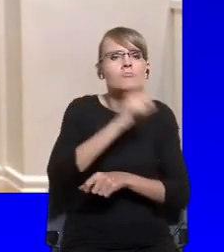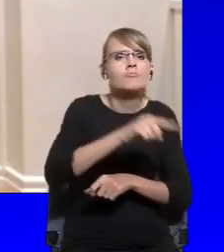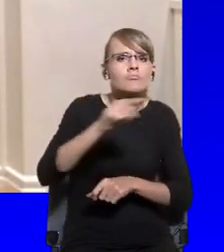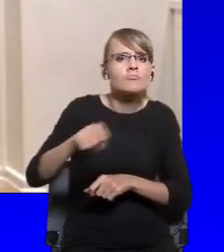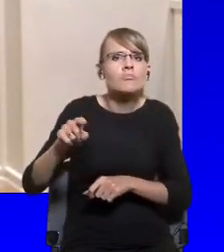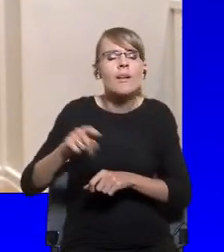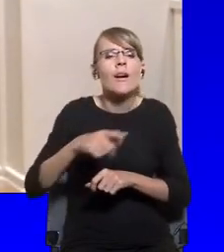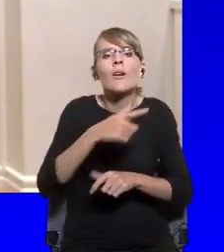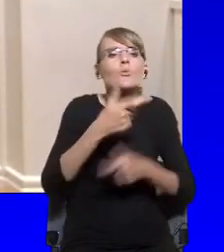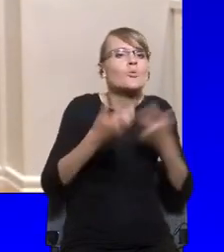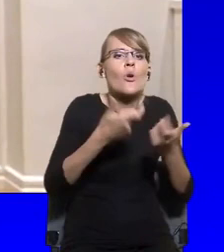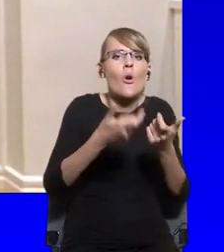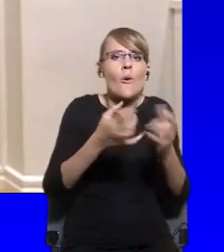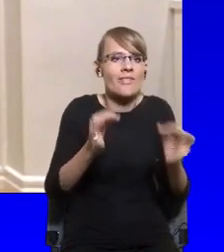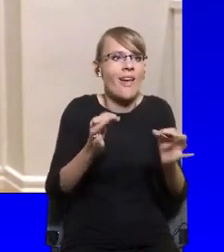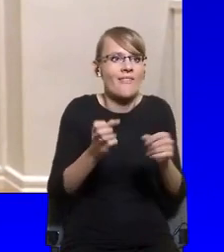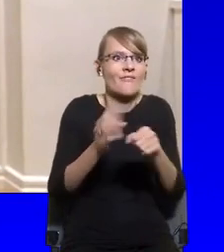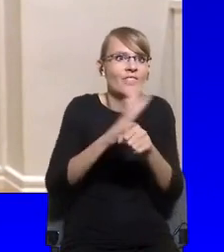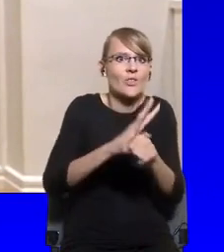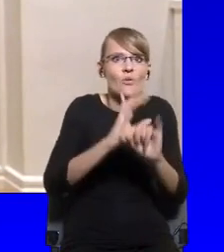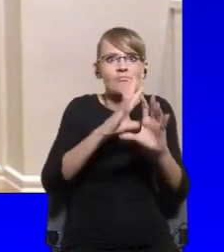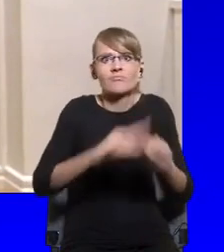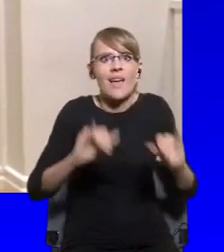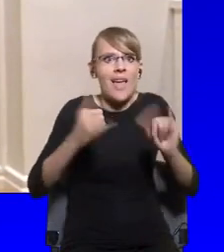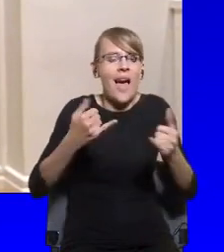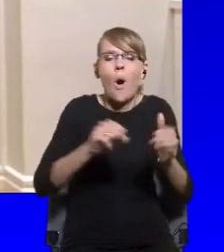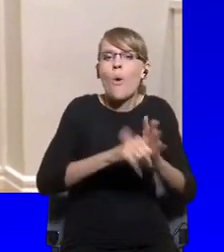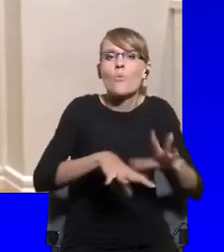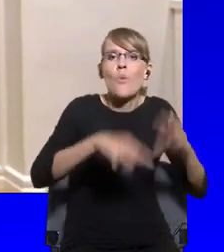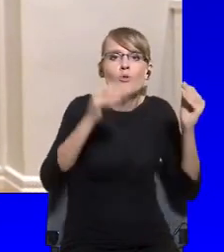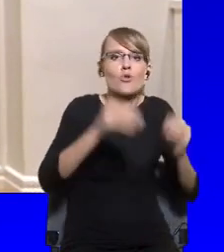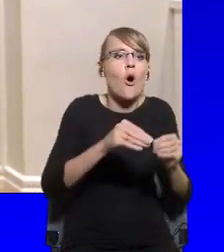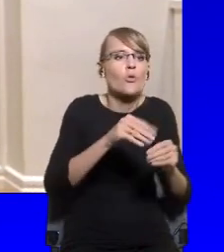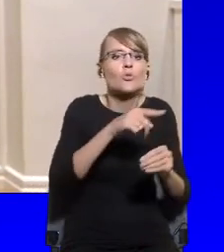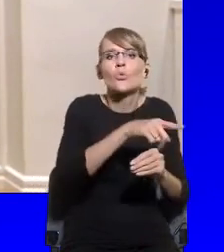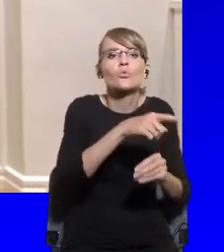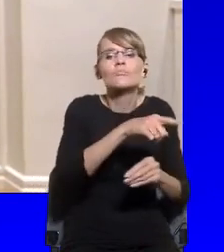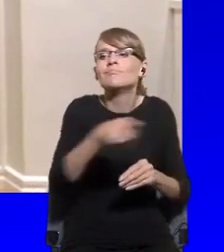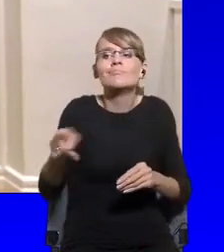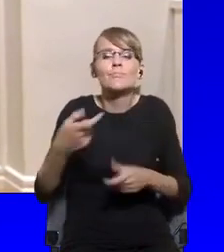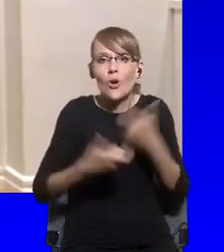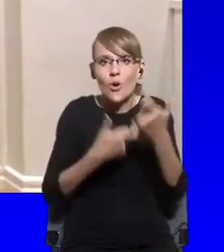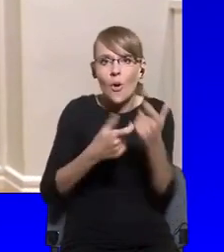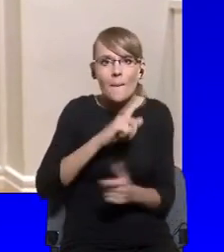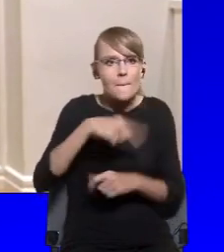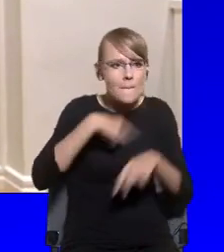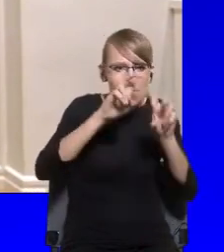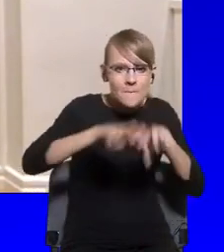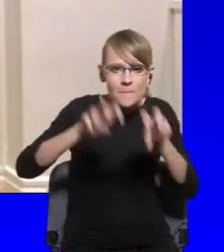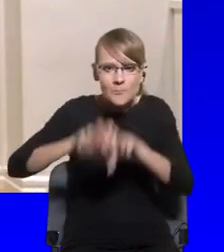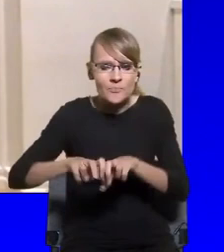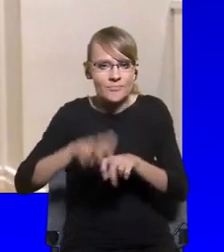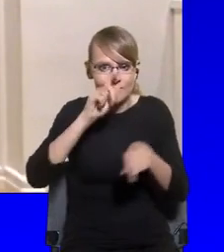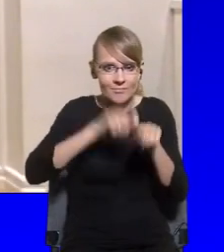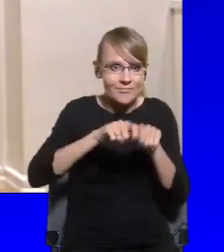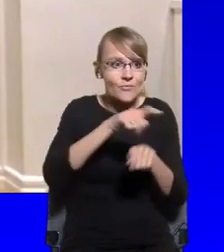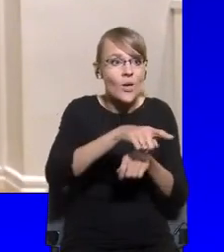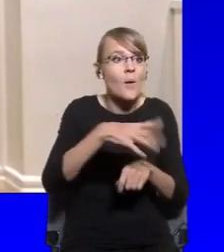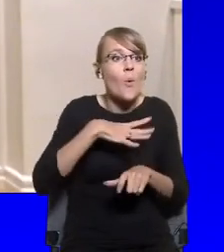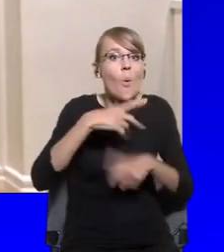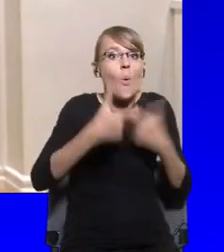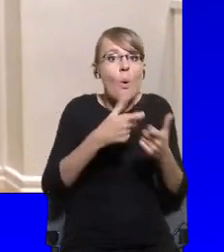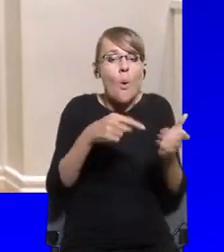what we've been looking at here is, sort of, if COVID-19 related measures are really in line with democratic